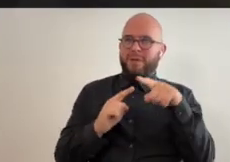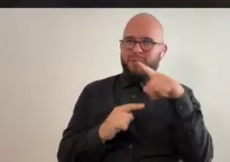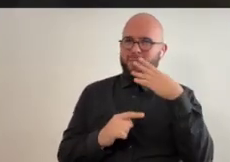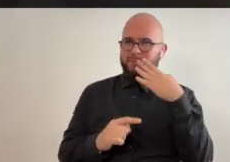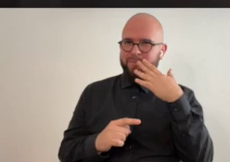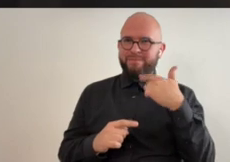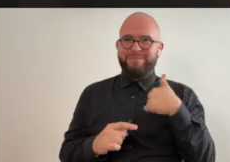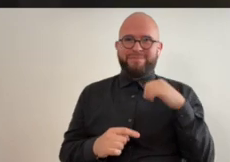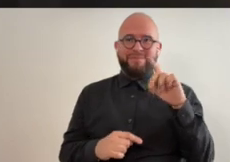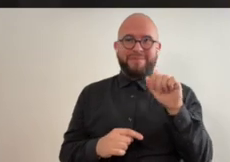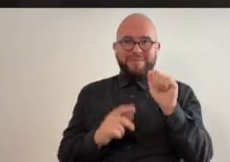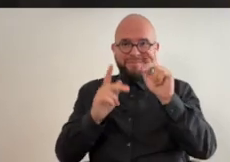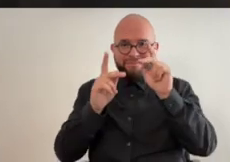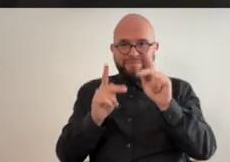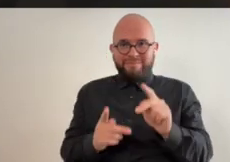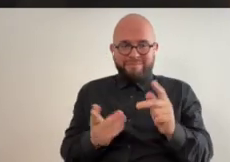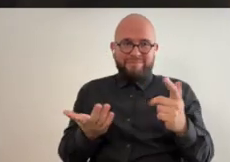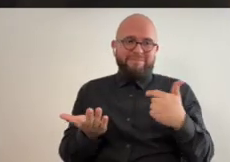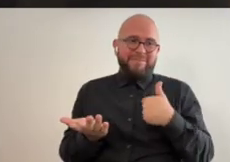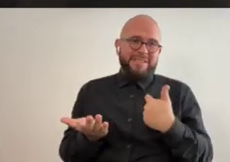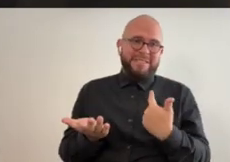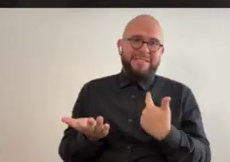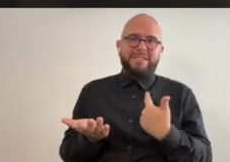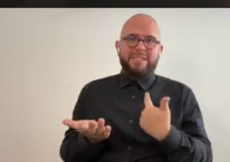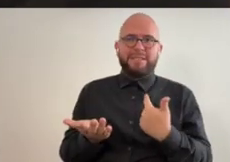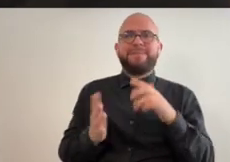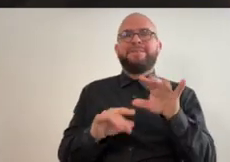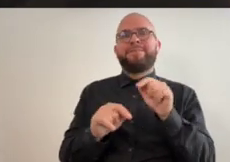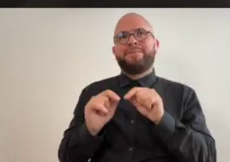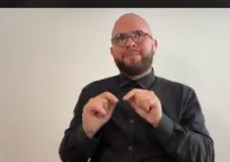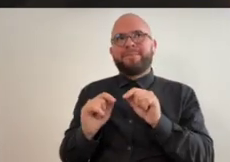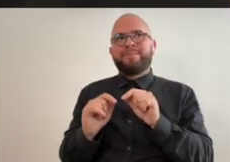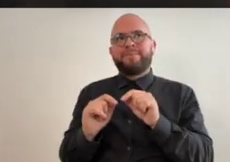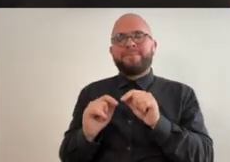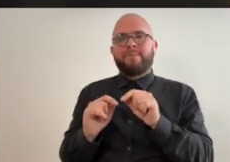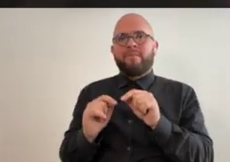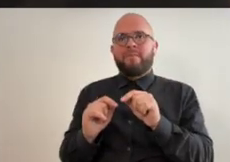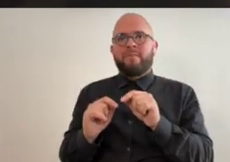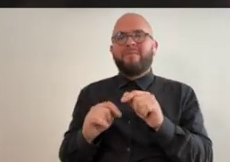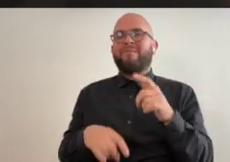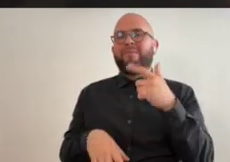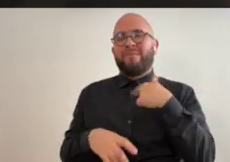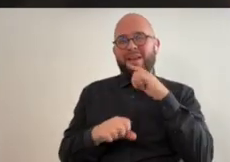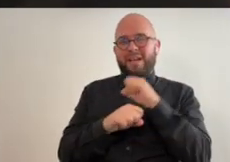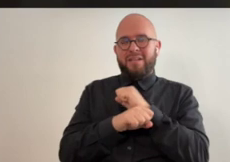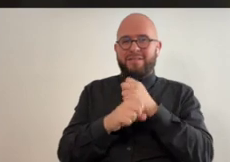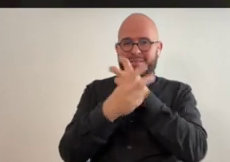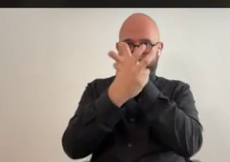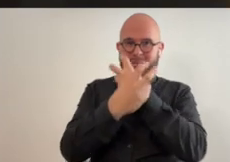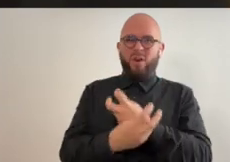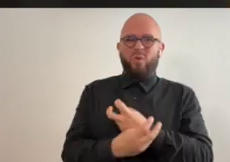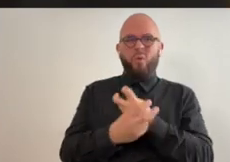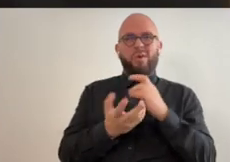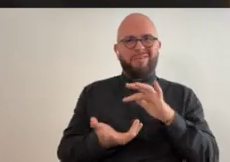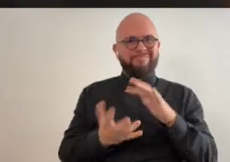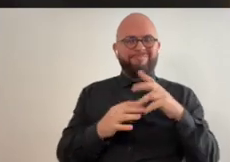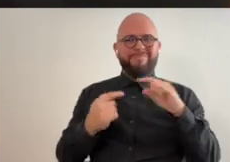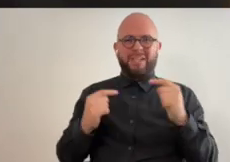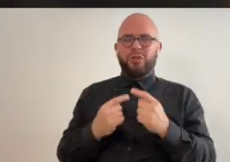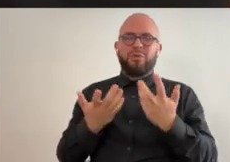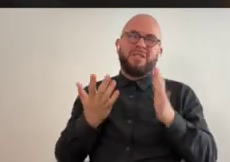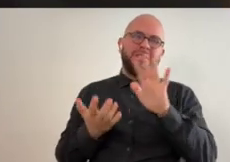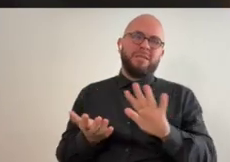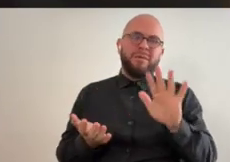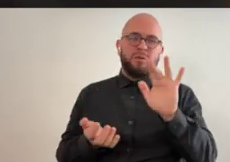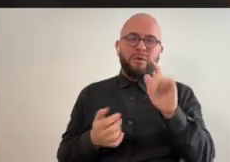photographing but you know as a disabled person like i always okay so i'm gonna say i i actually had a